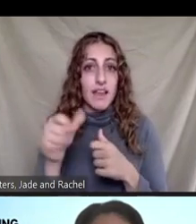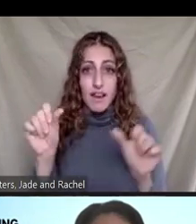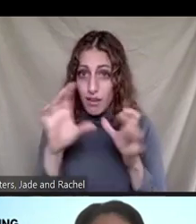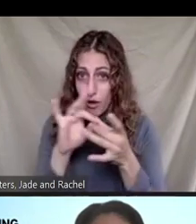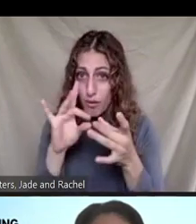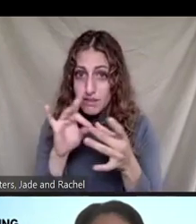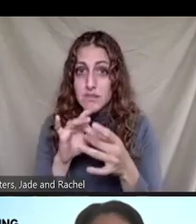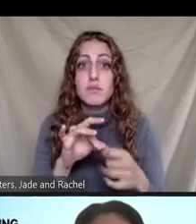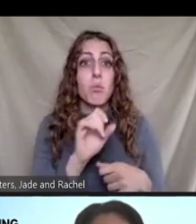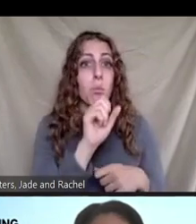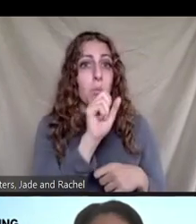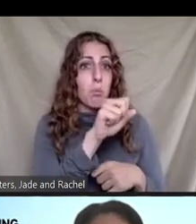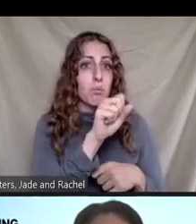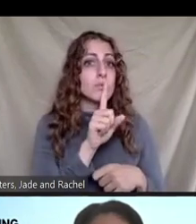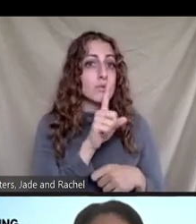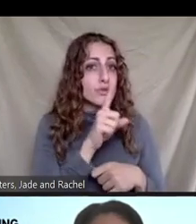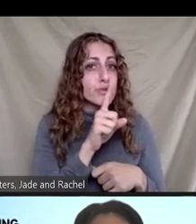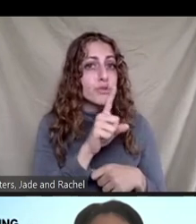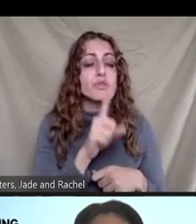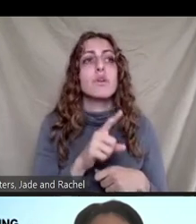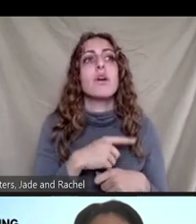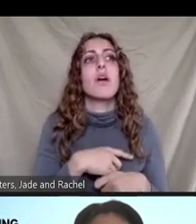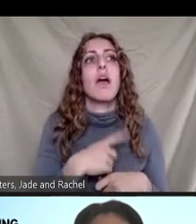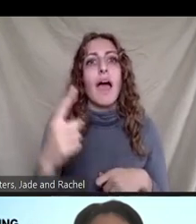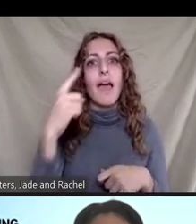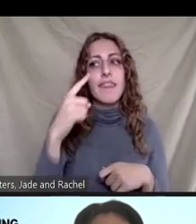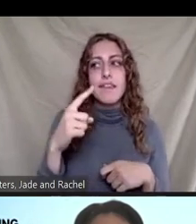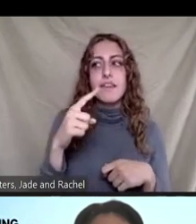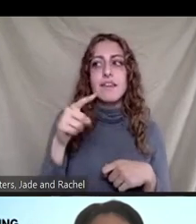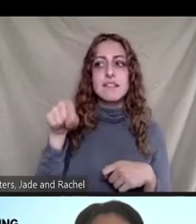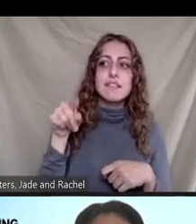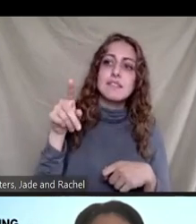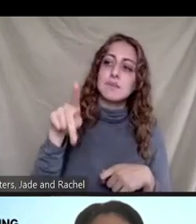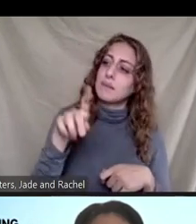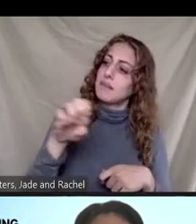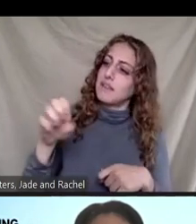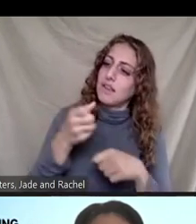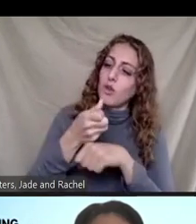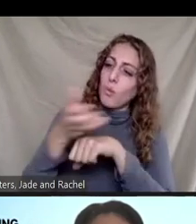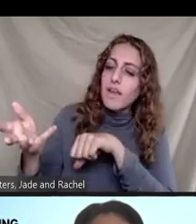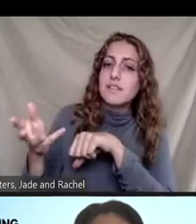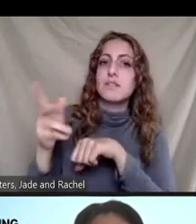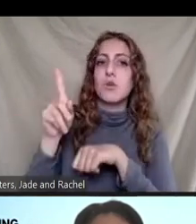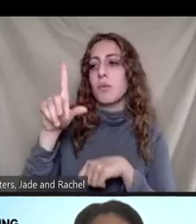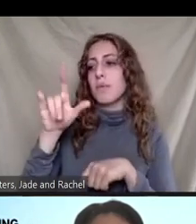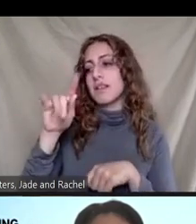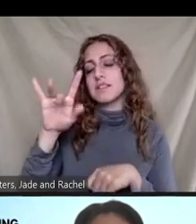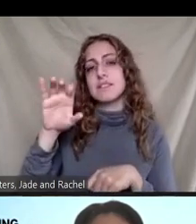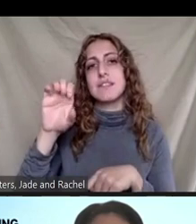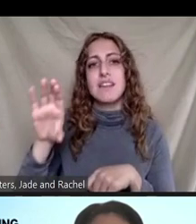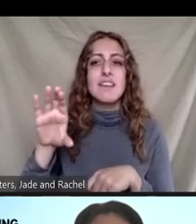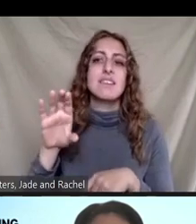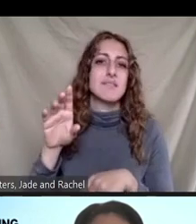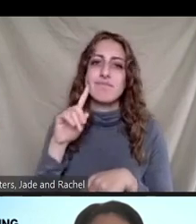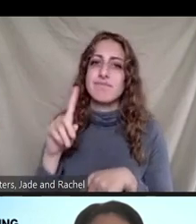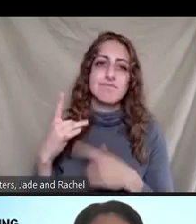sure. I mean, I think this is as PPE waste or any other plastics we talk about, it's the nature of these materials. And we get